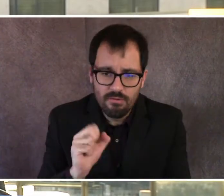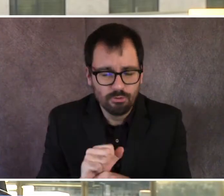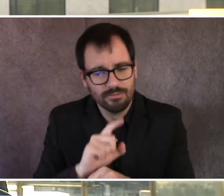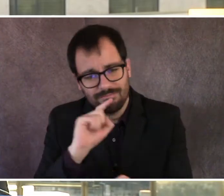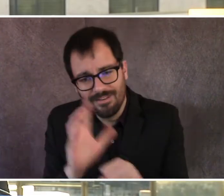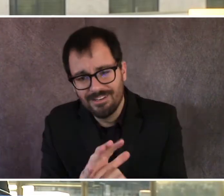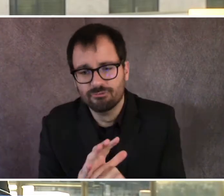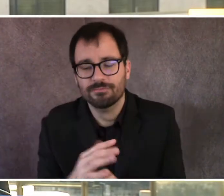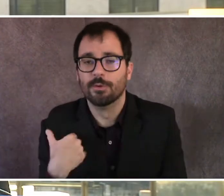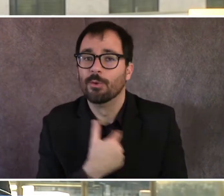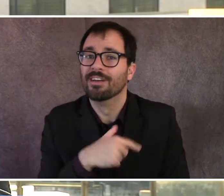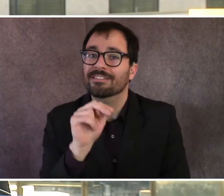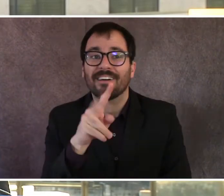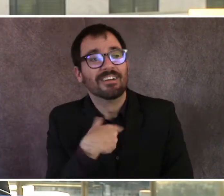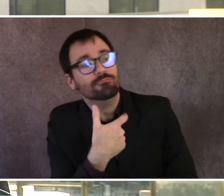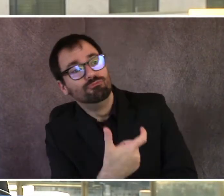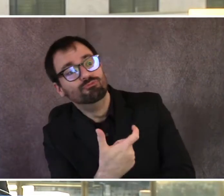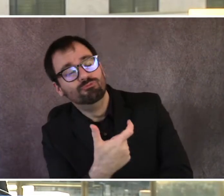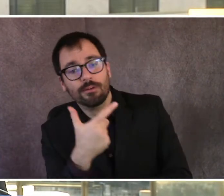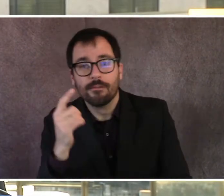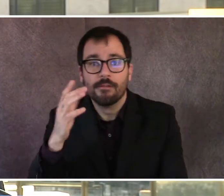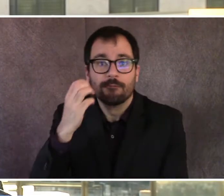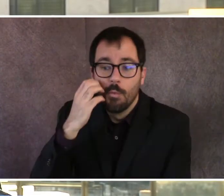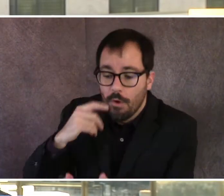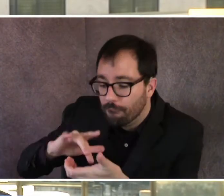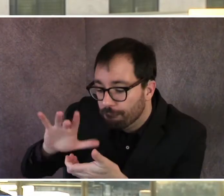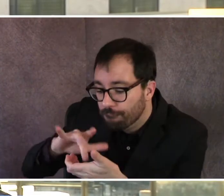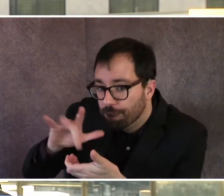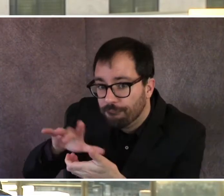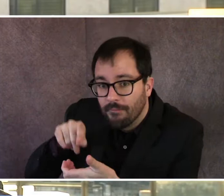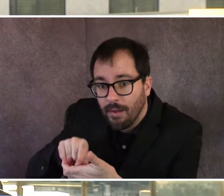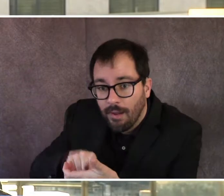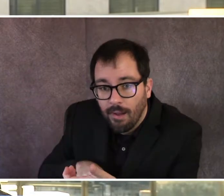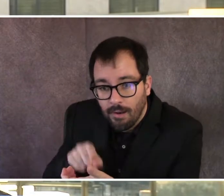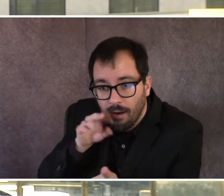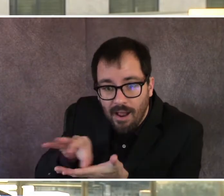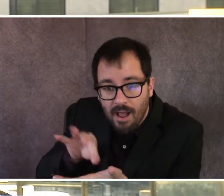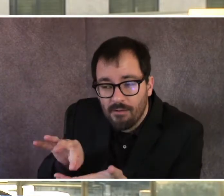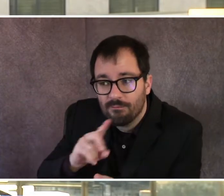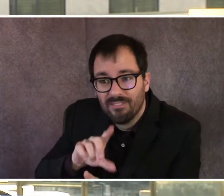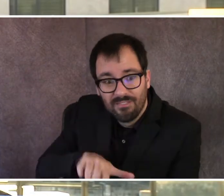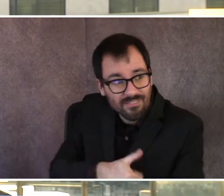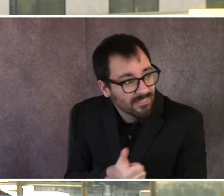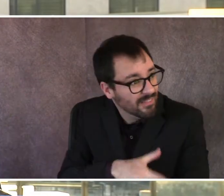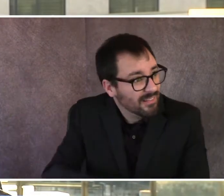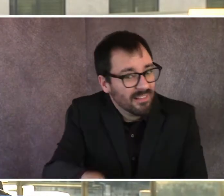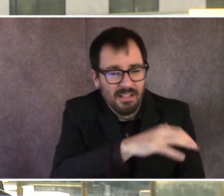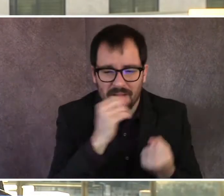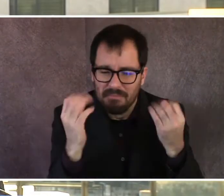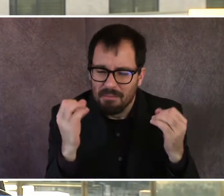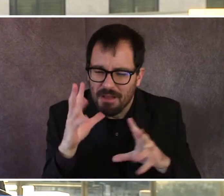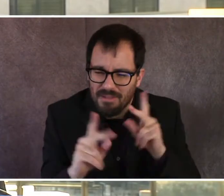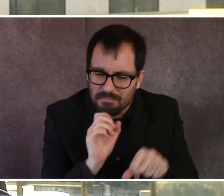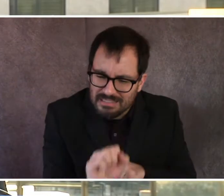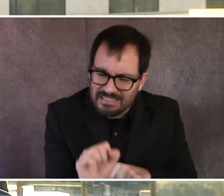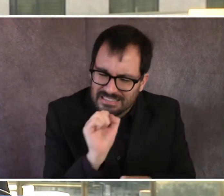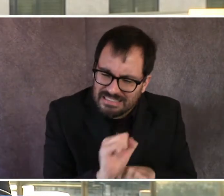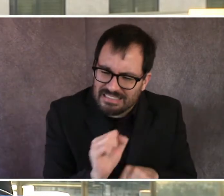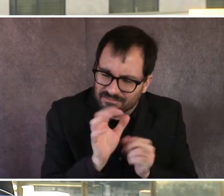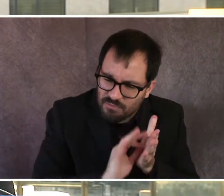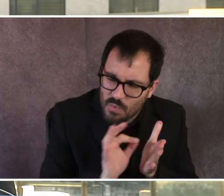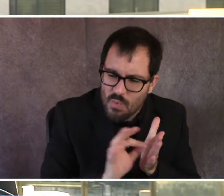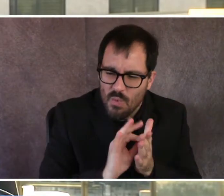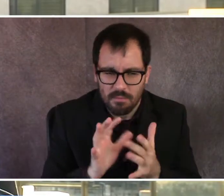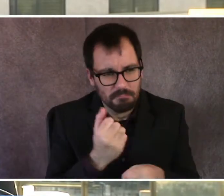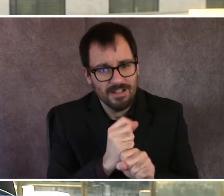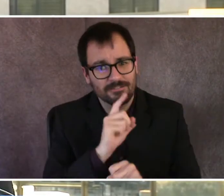dedicated public servants and community members all across our country doing the work for our democracy. Many of them are volunteers. Right now